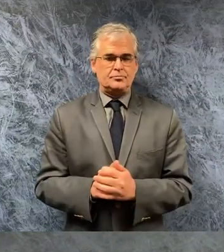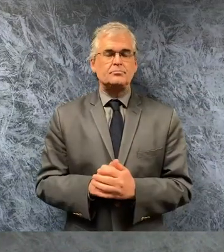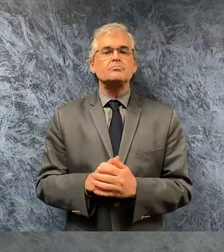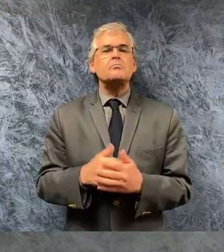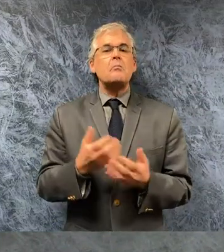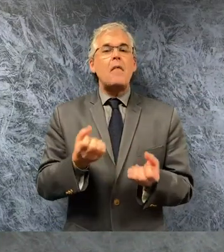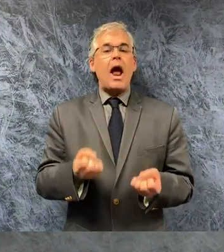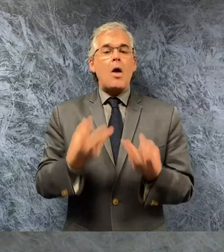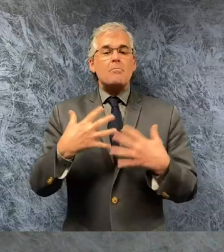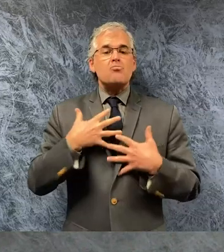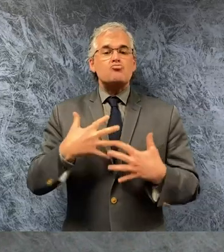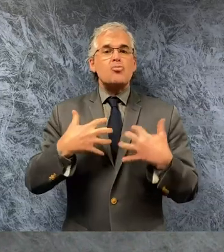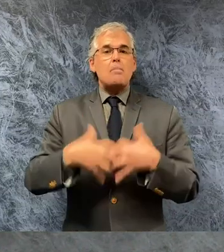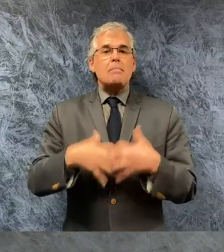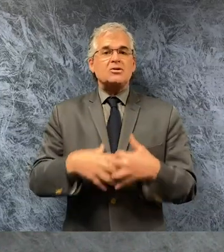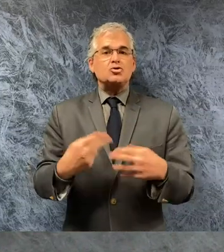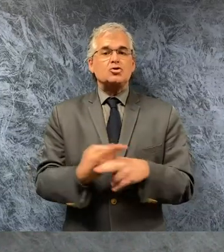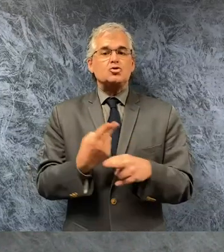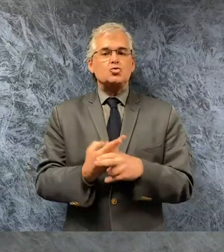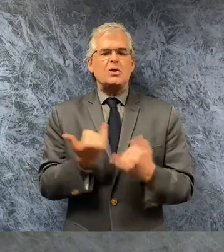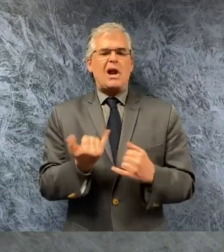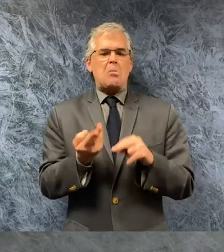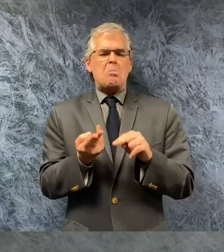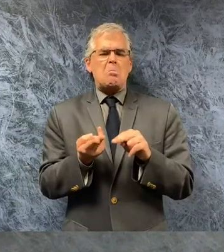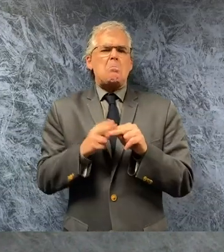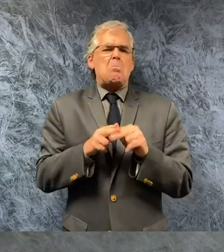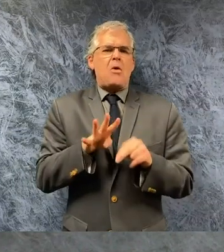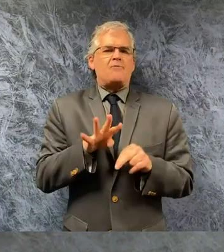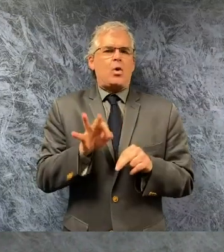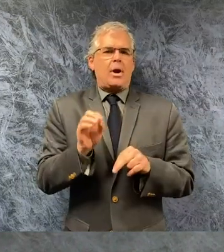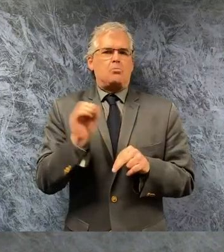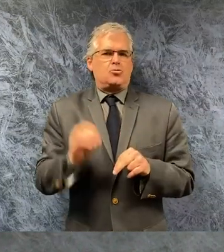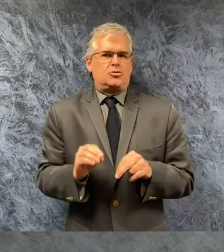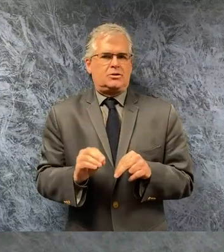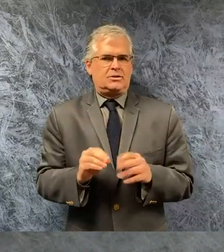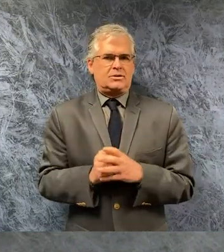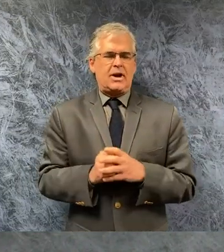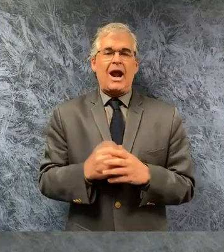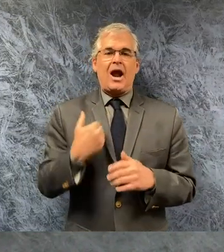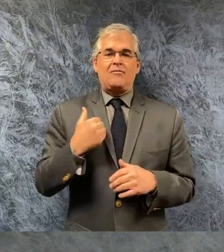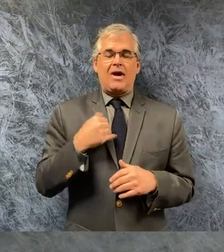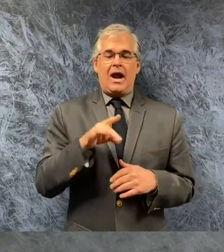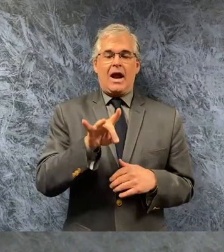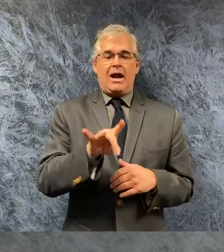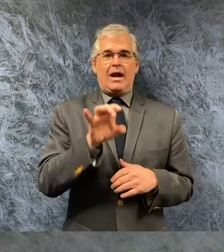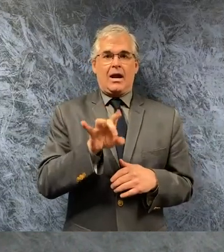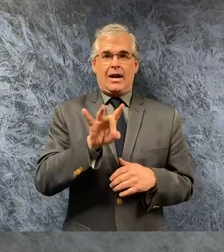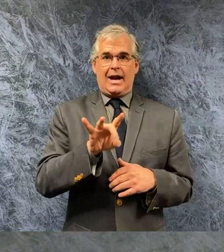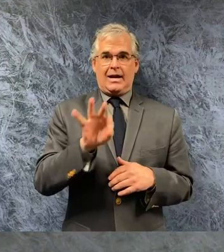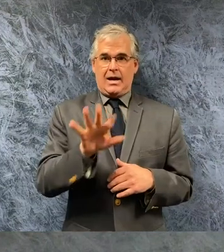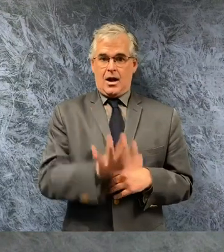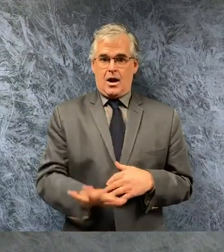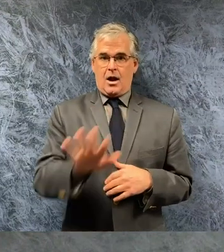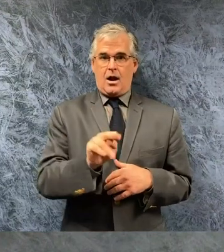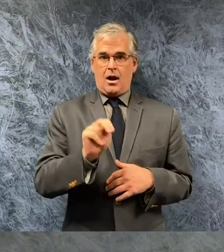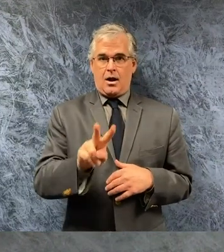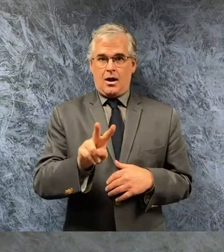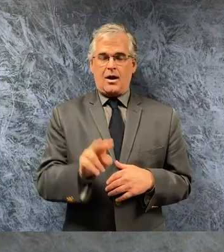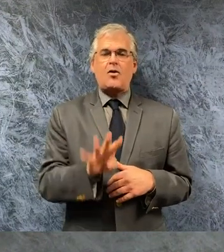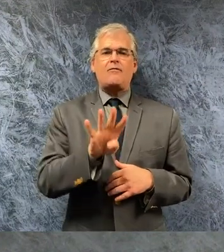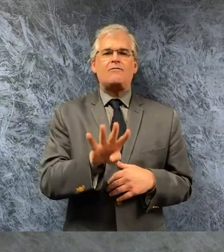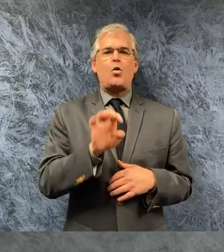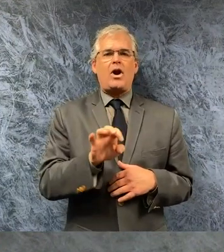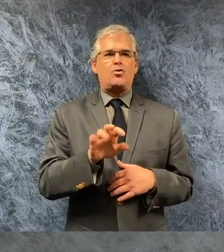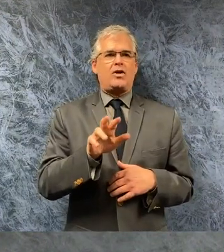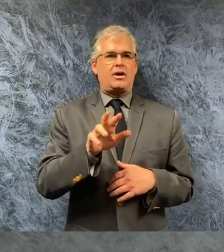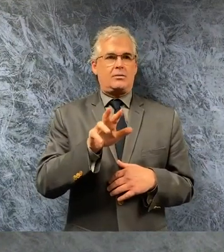slightly and is now at 49 percent there are 889 statewide 436 are now in use that